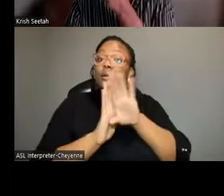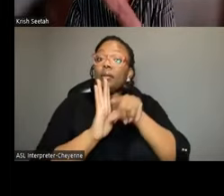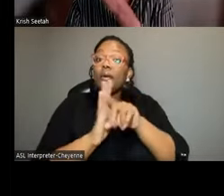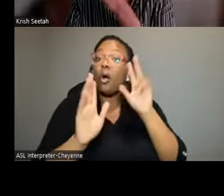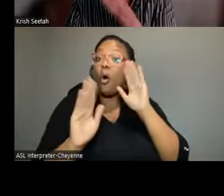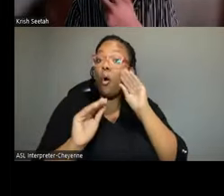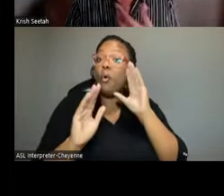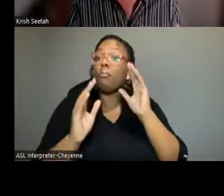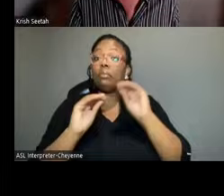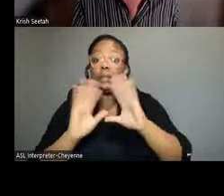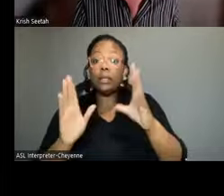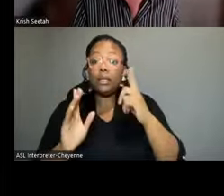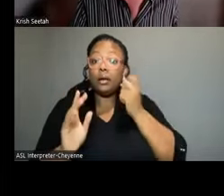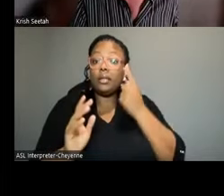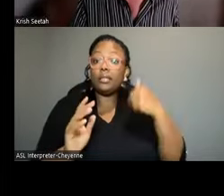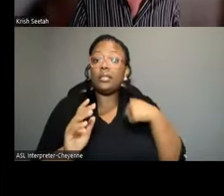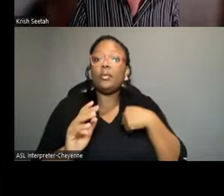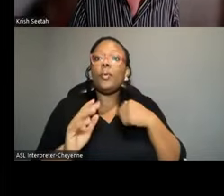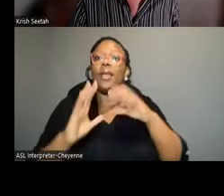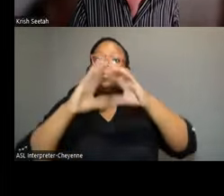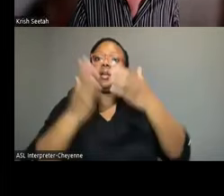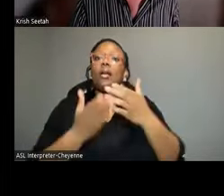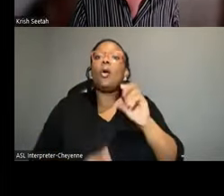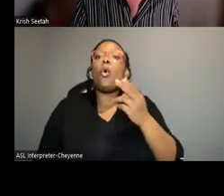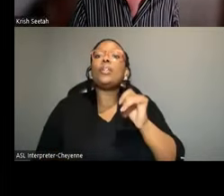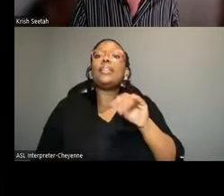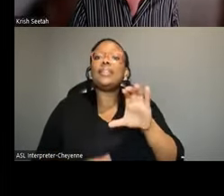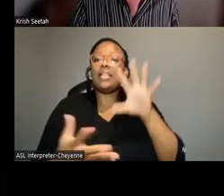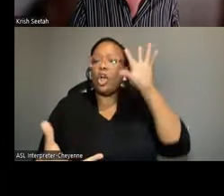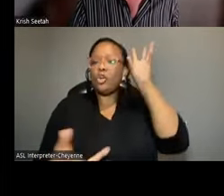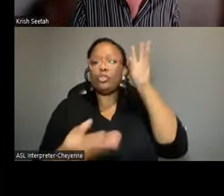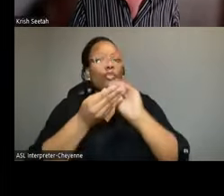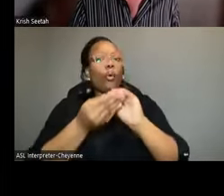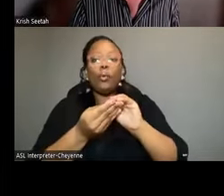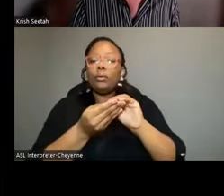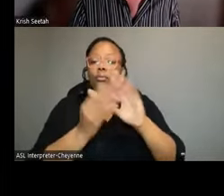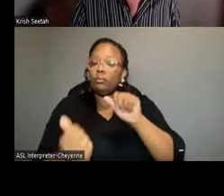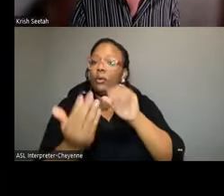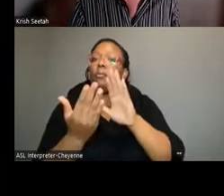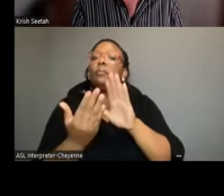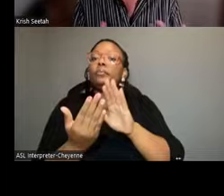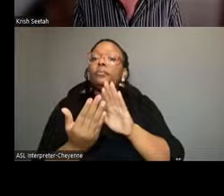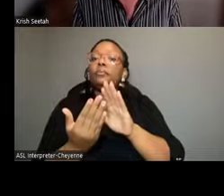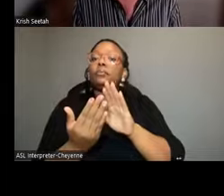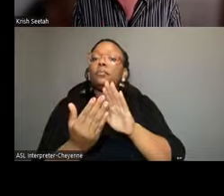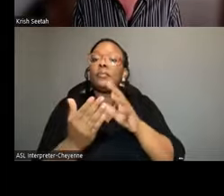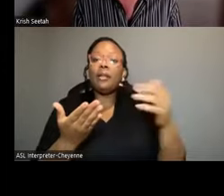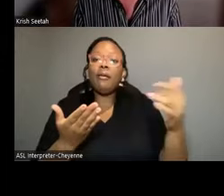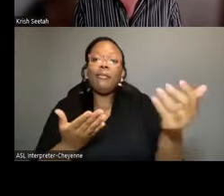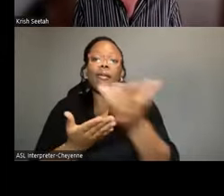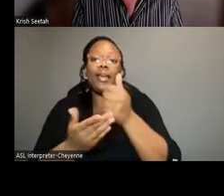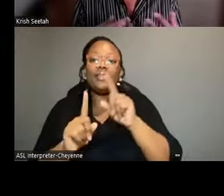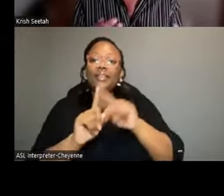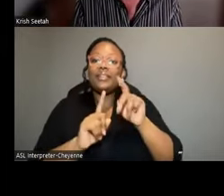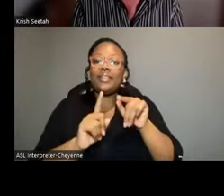I hope it's clear that we really seek a holistic, very much a total approach to to the gathering of these data